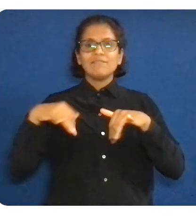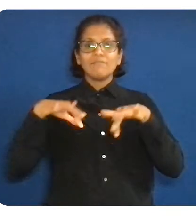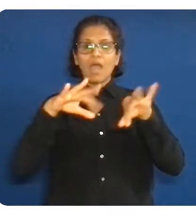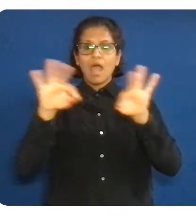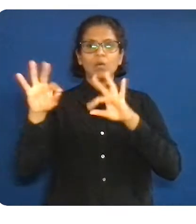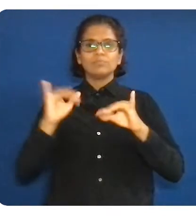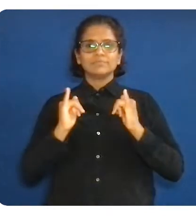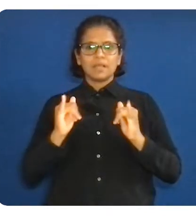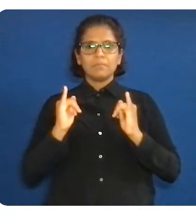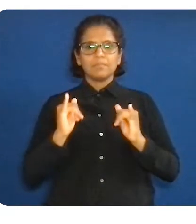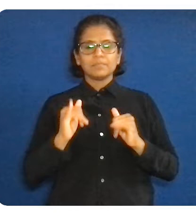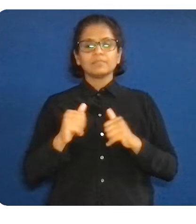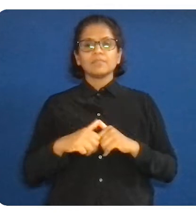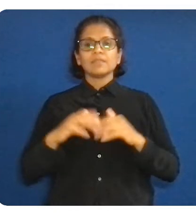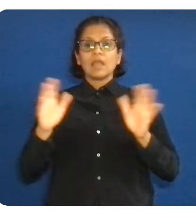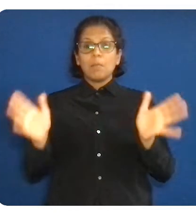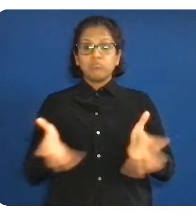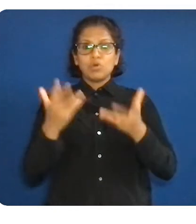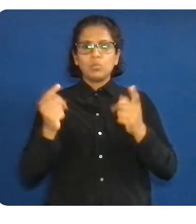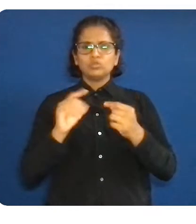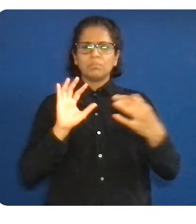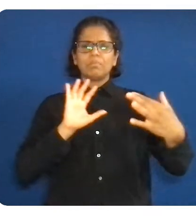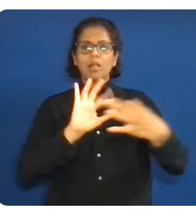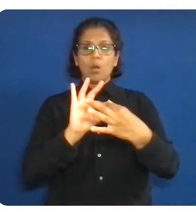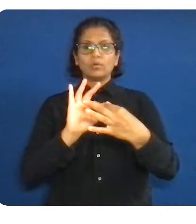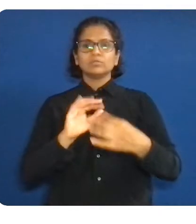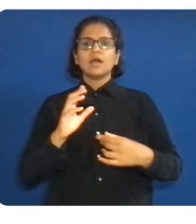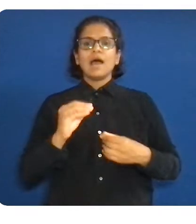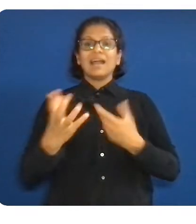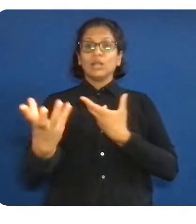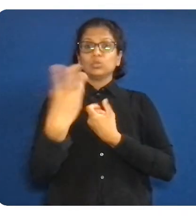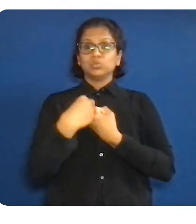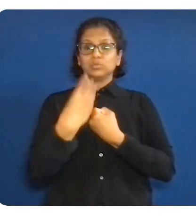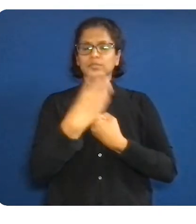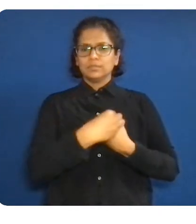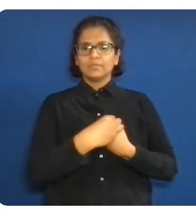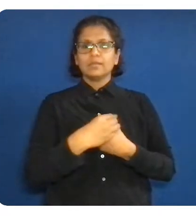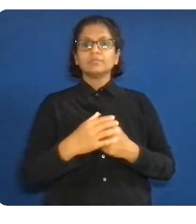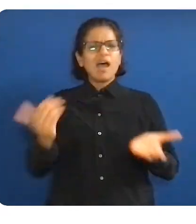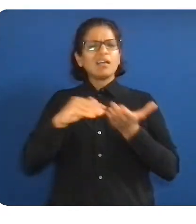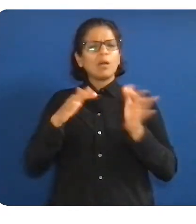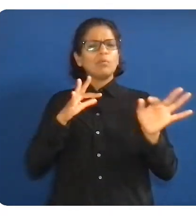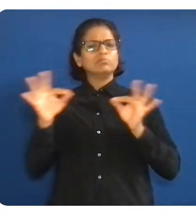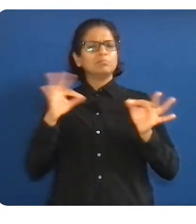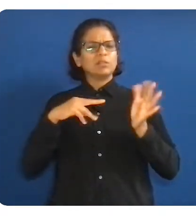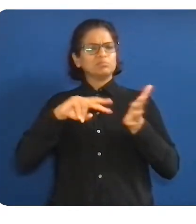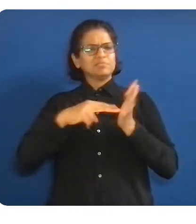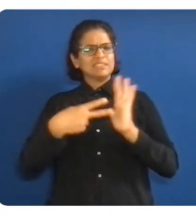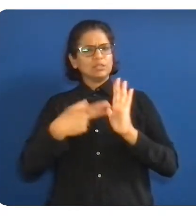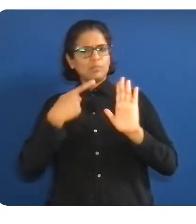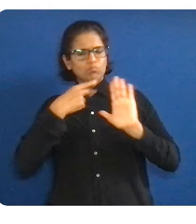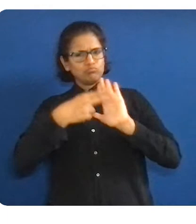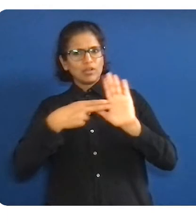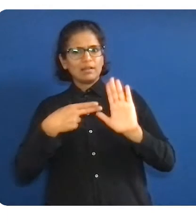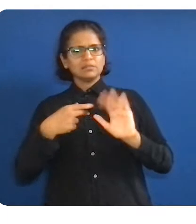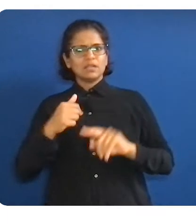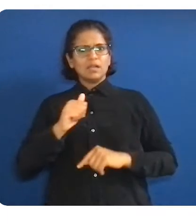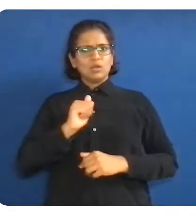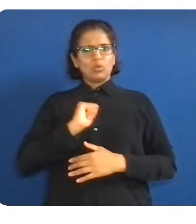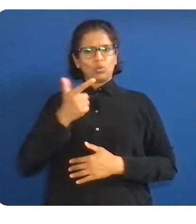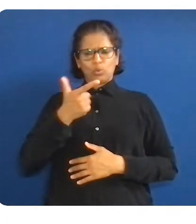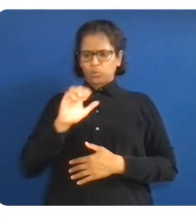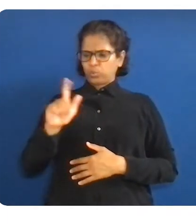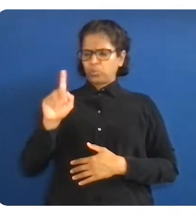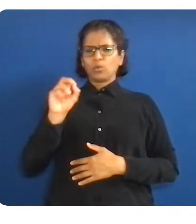need to co-create the workplace experience with our internal communities and redefine what it means to be a Googler